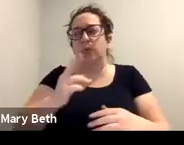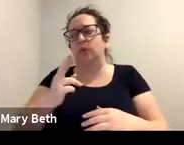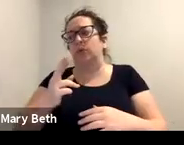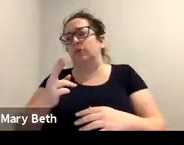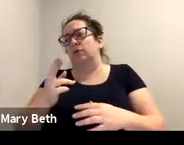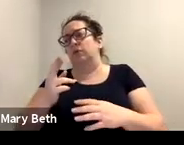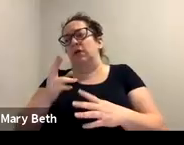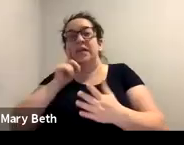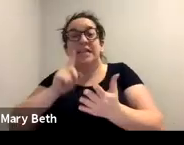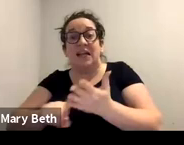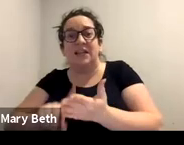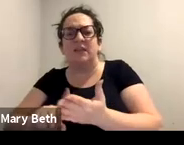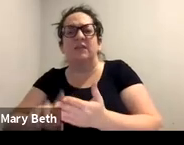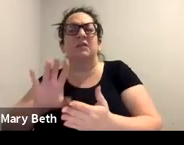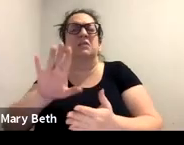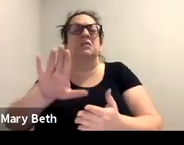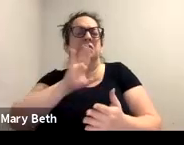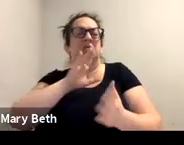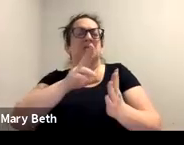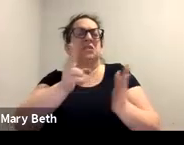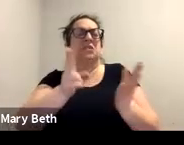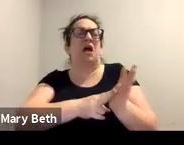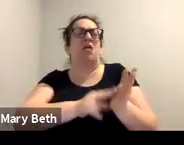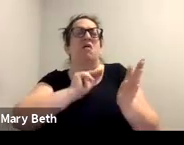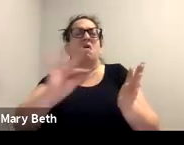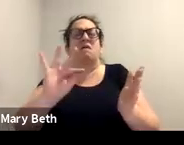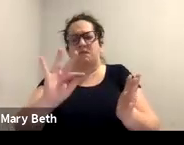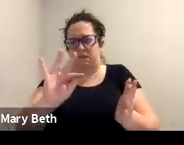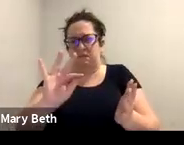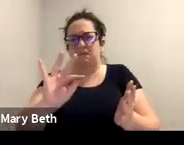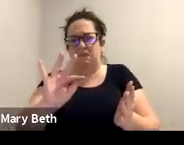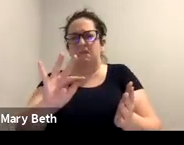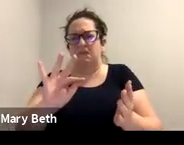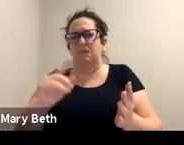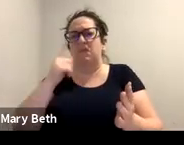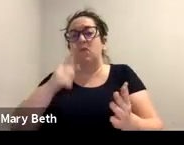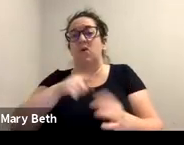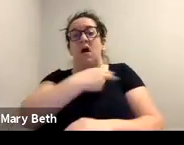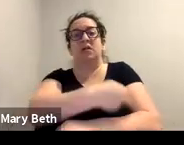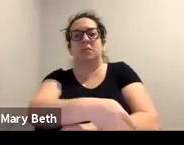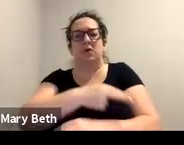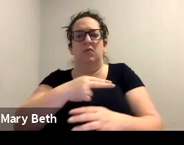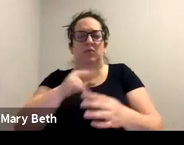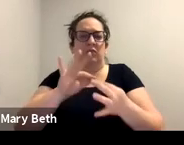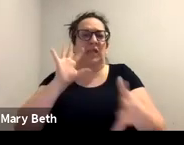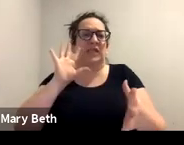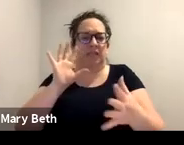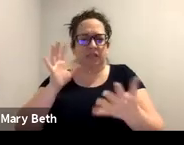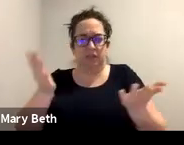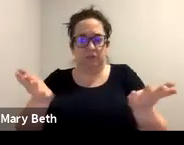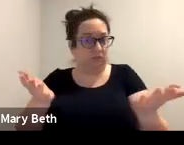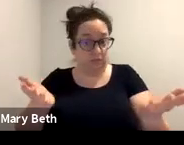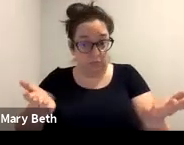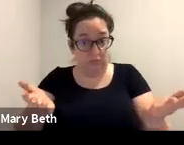so that we can talk to all these people. I'll often work with the client to like craft a language that says, um, you know,